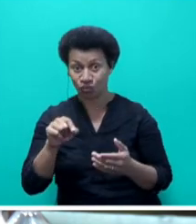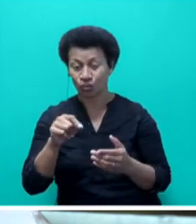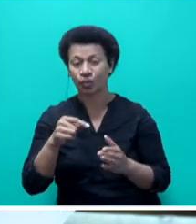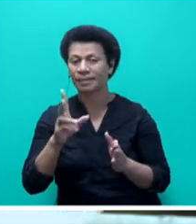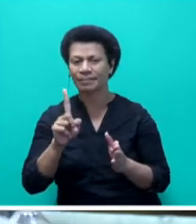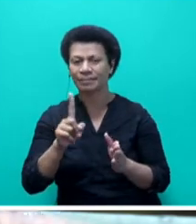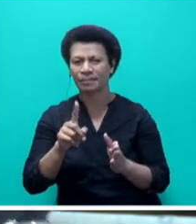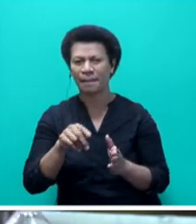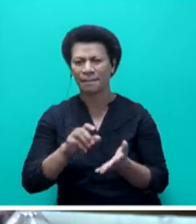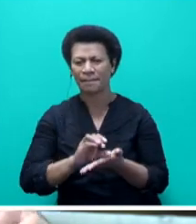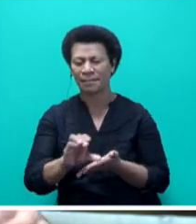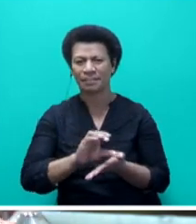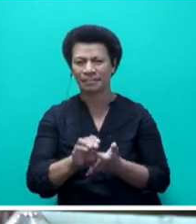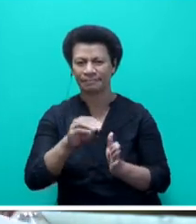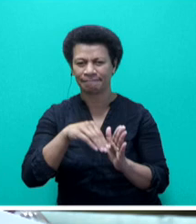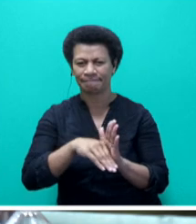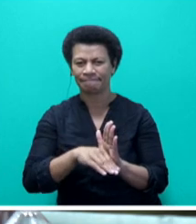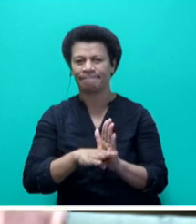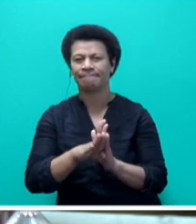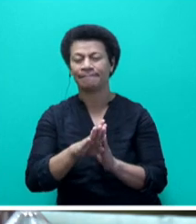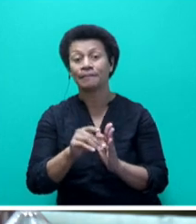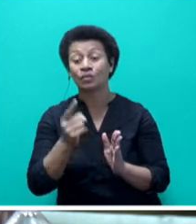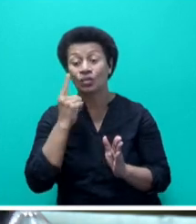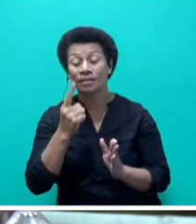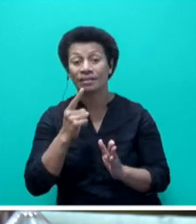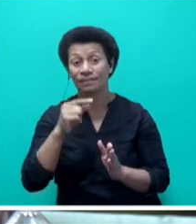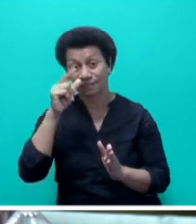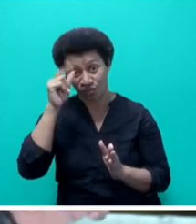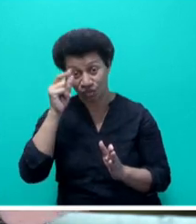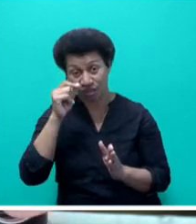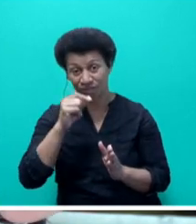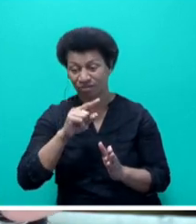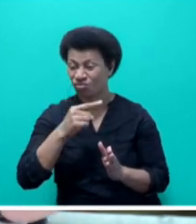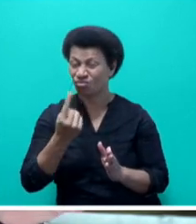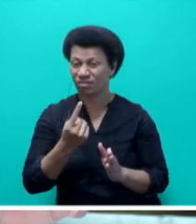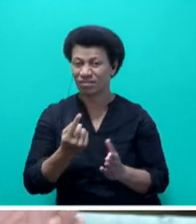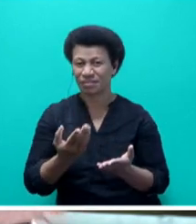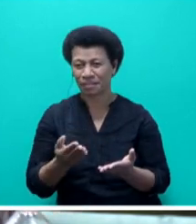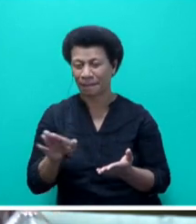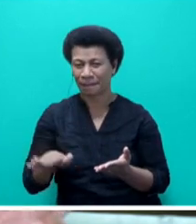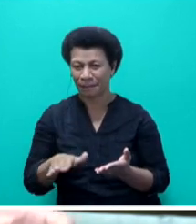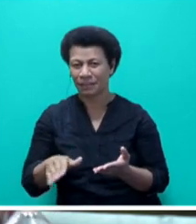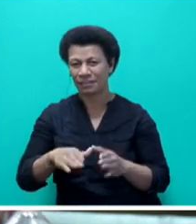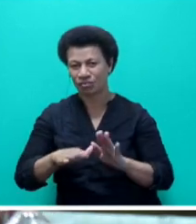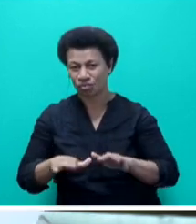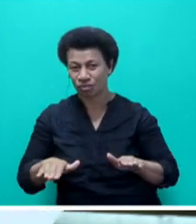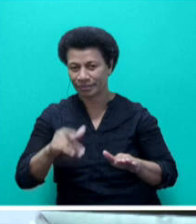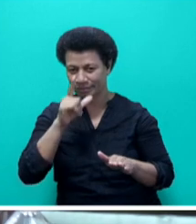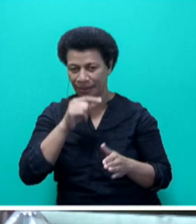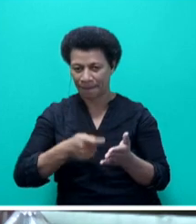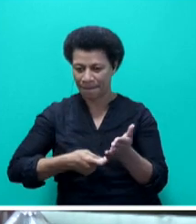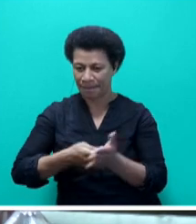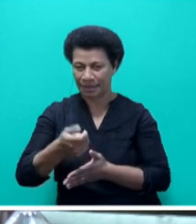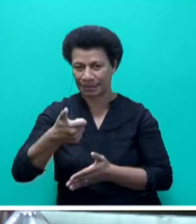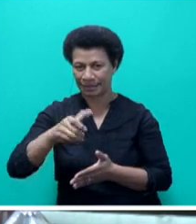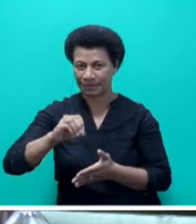precisely what we are doing. And we will see all these Fijians who are more vulnerable. And the children in particular who get vulnerable will be paying out $60 million